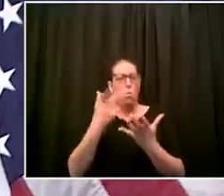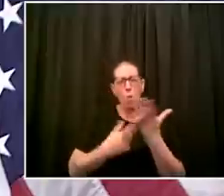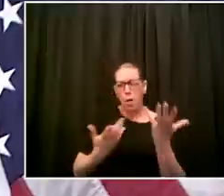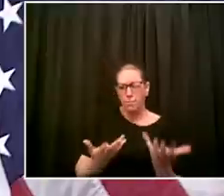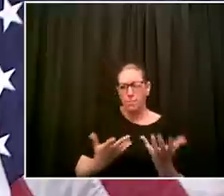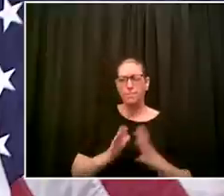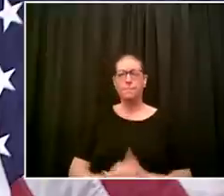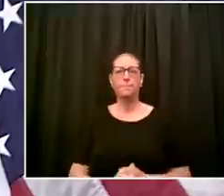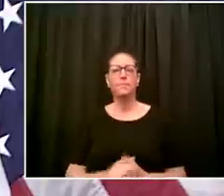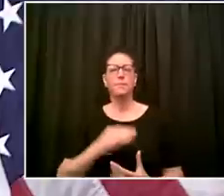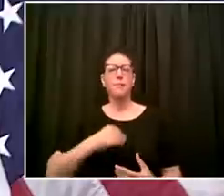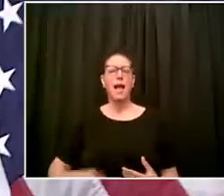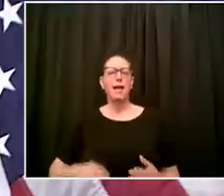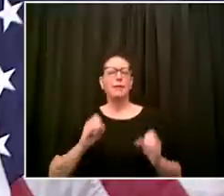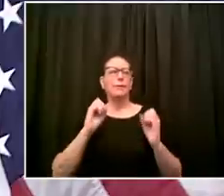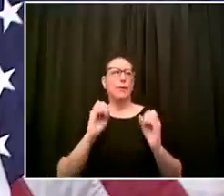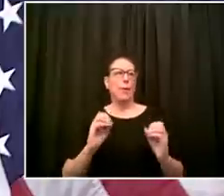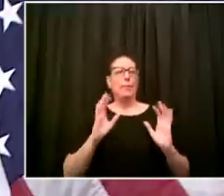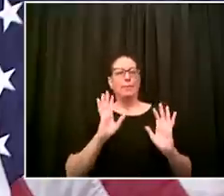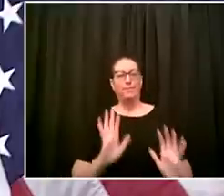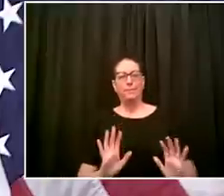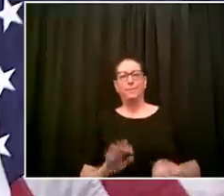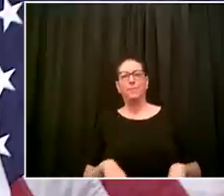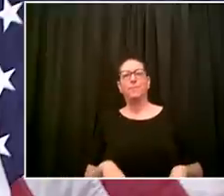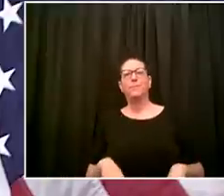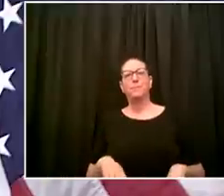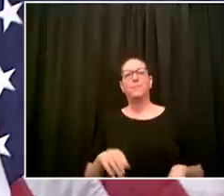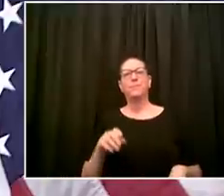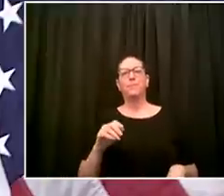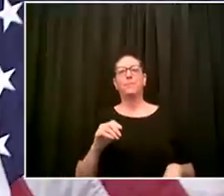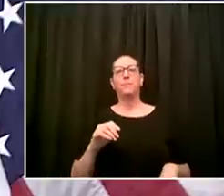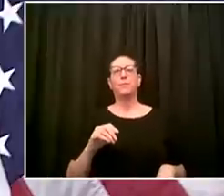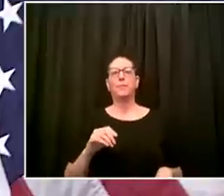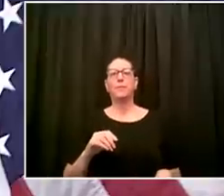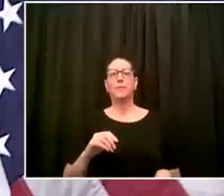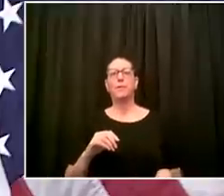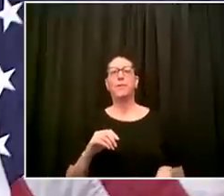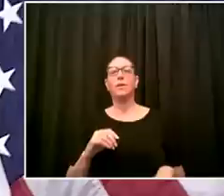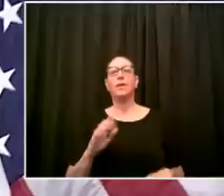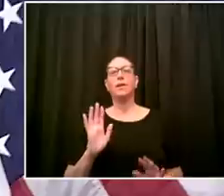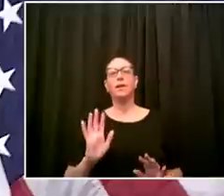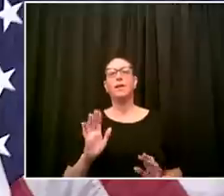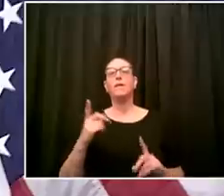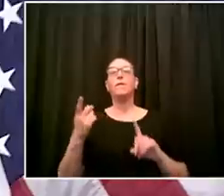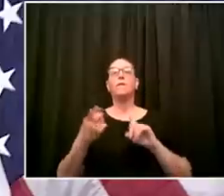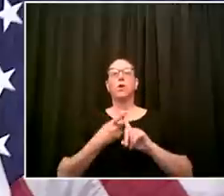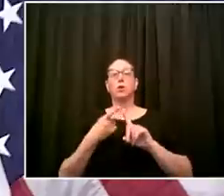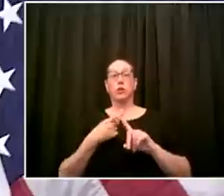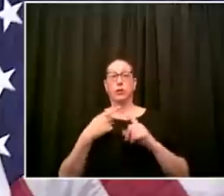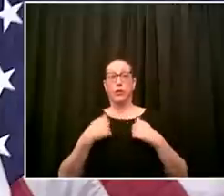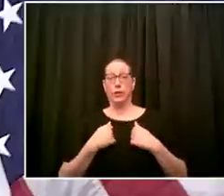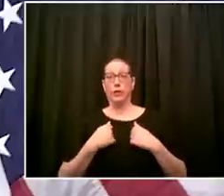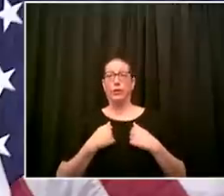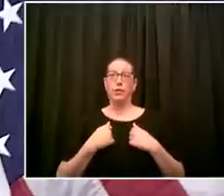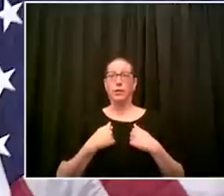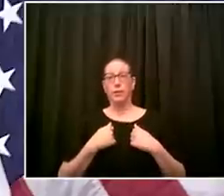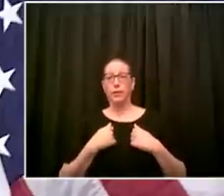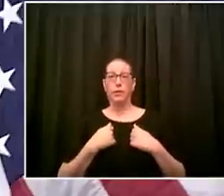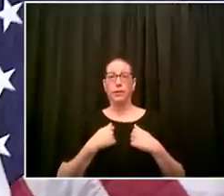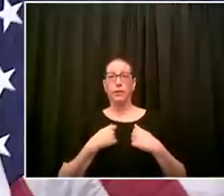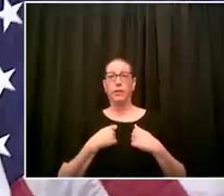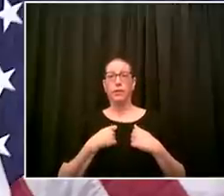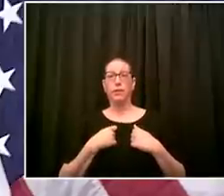sort of try and pull it all together first of all the educational efforts the exhortation